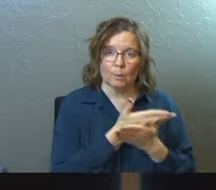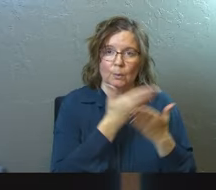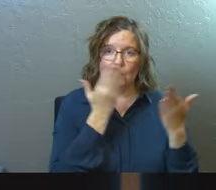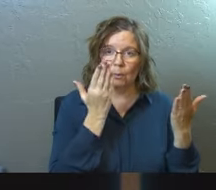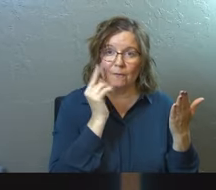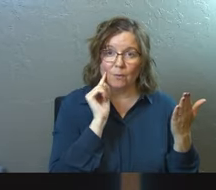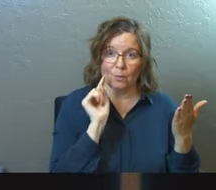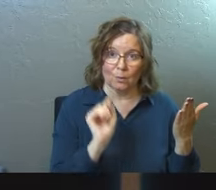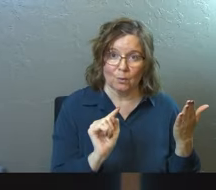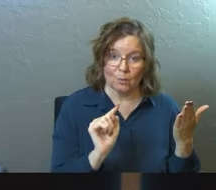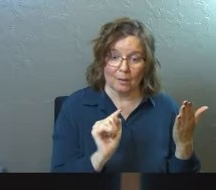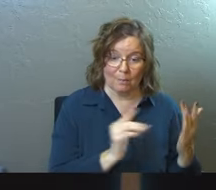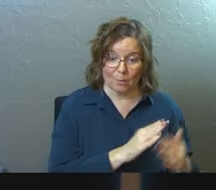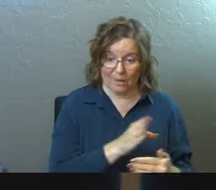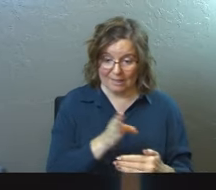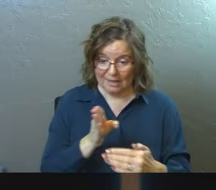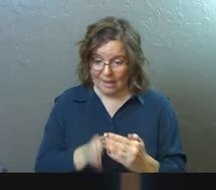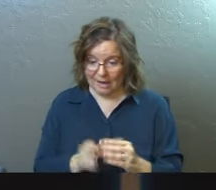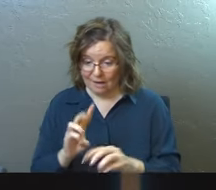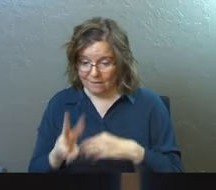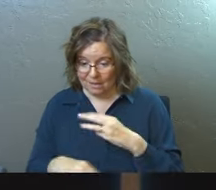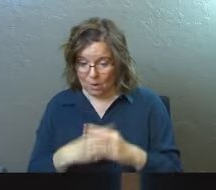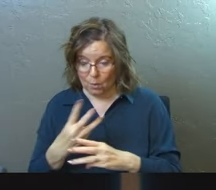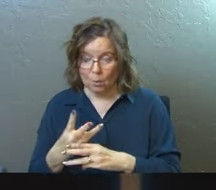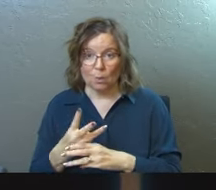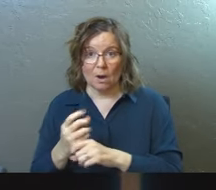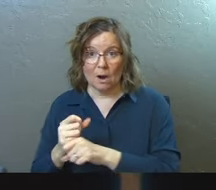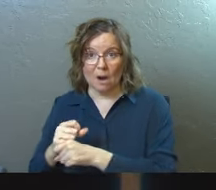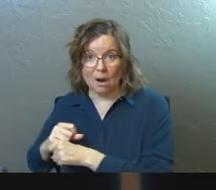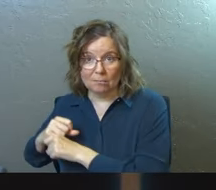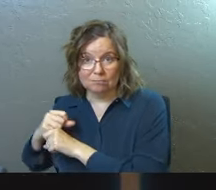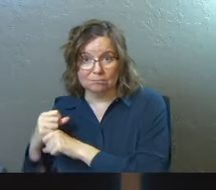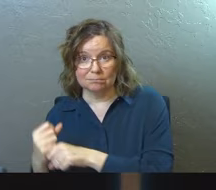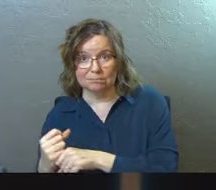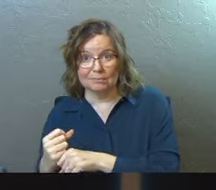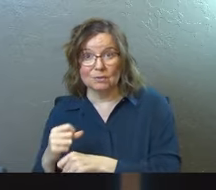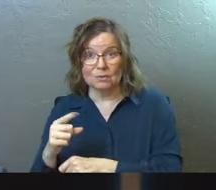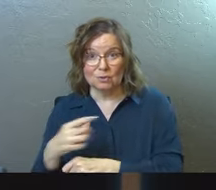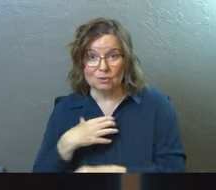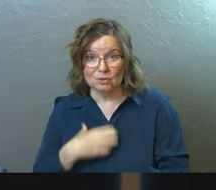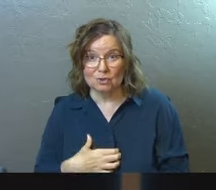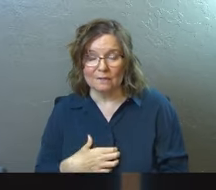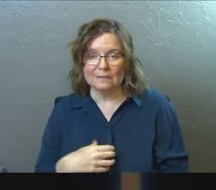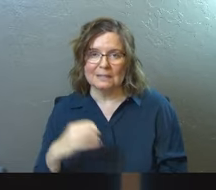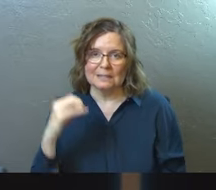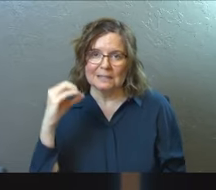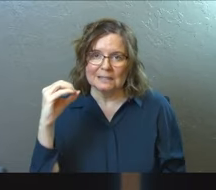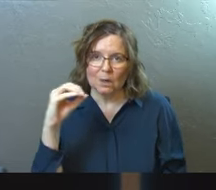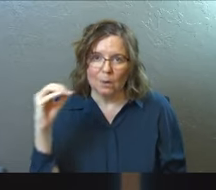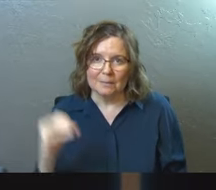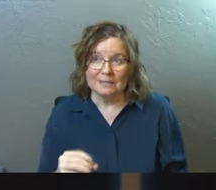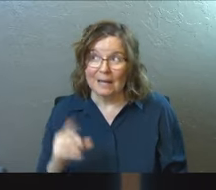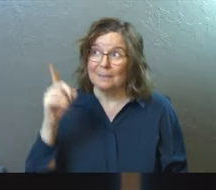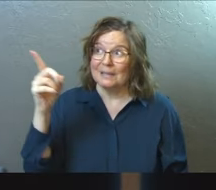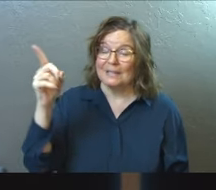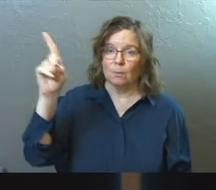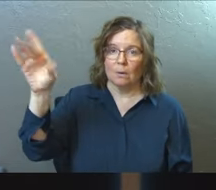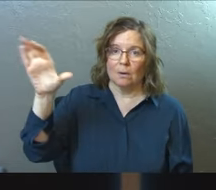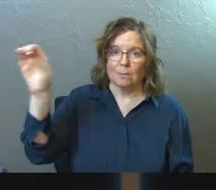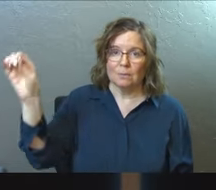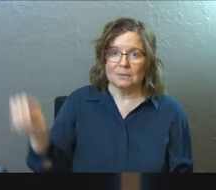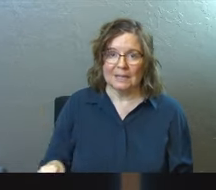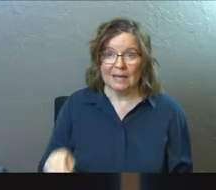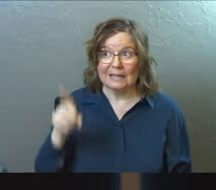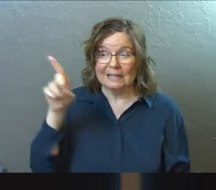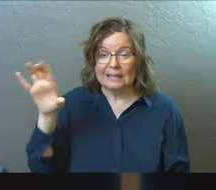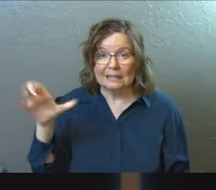But when you get to the end of that World Series swing you're deserving is at zero percent because he did it all not you.